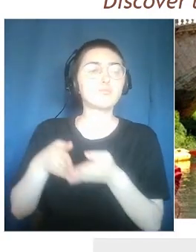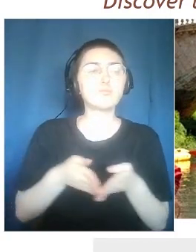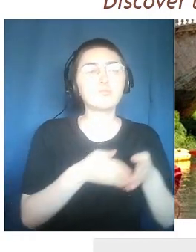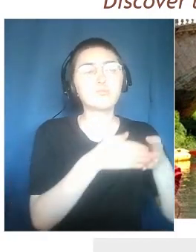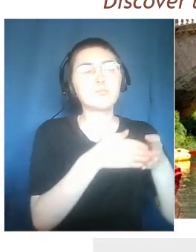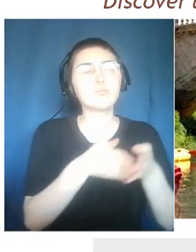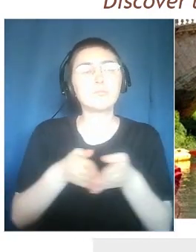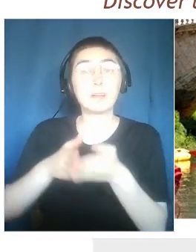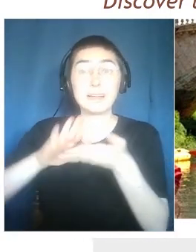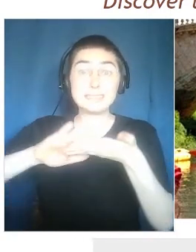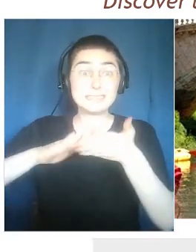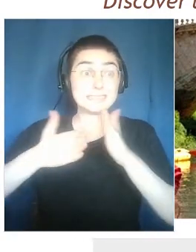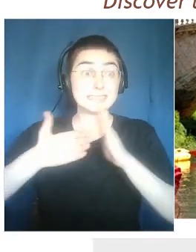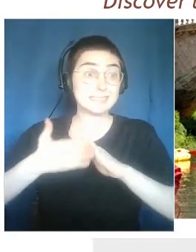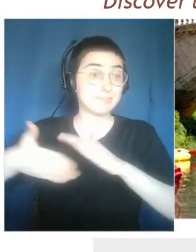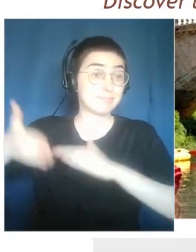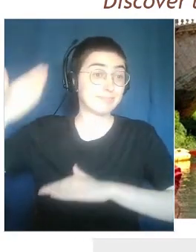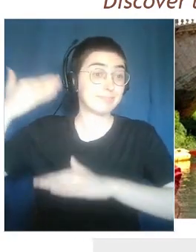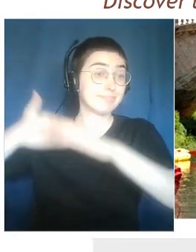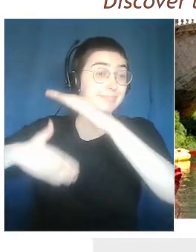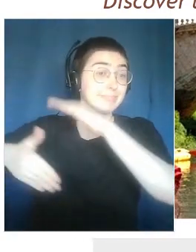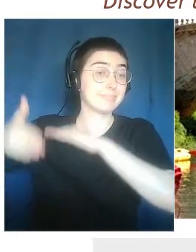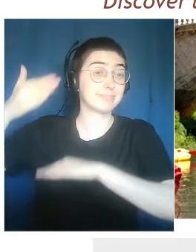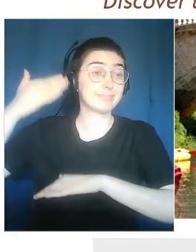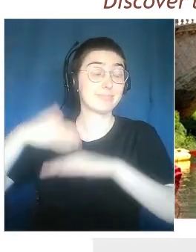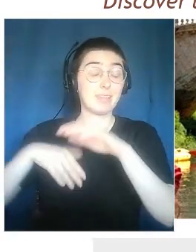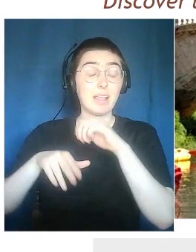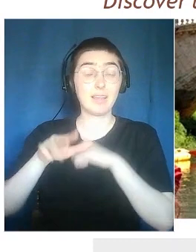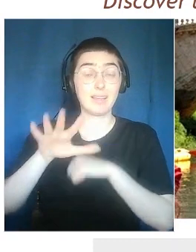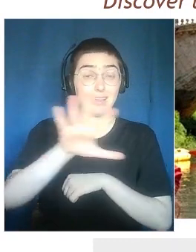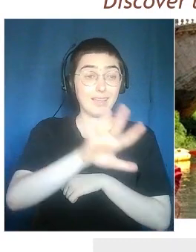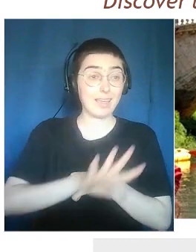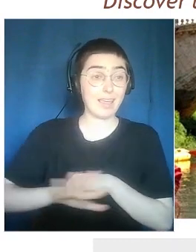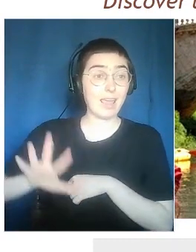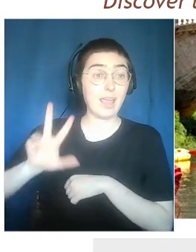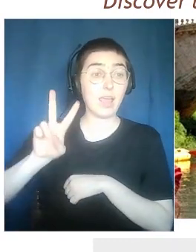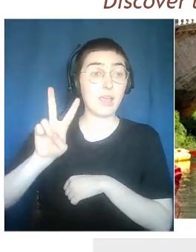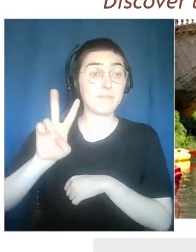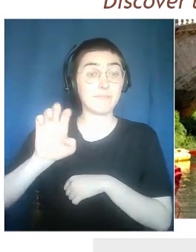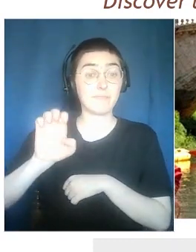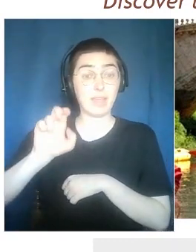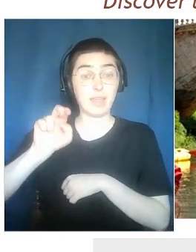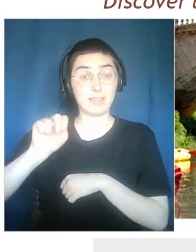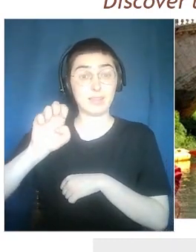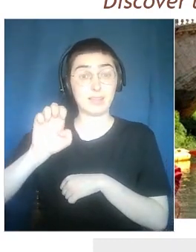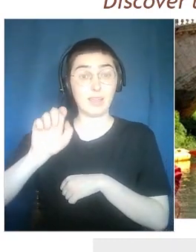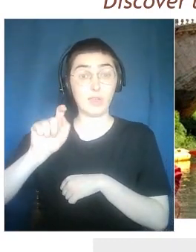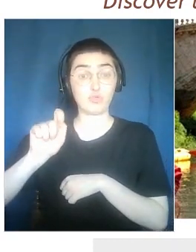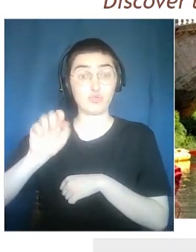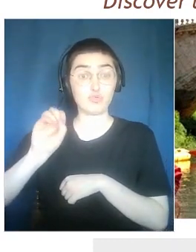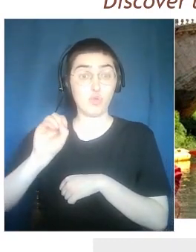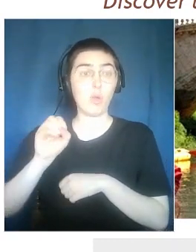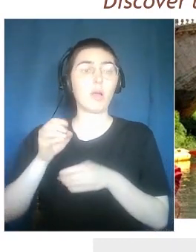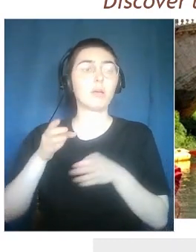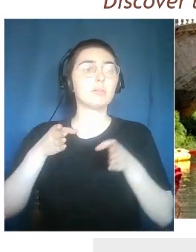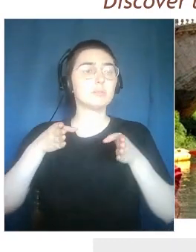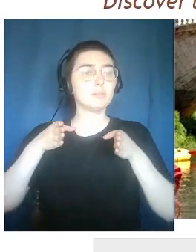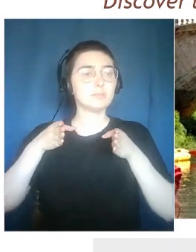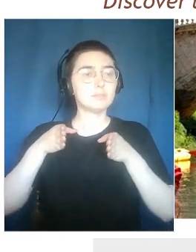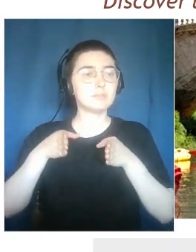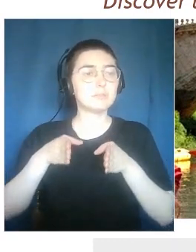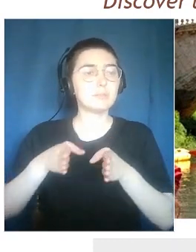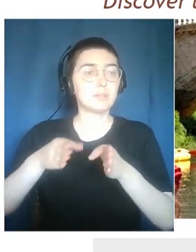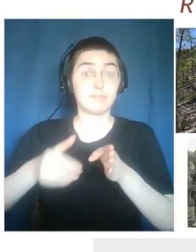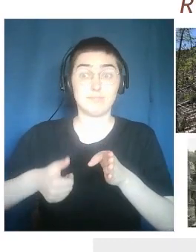river vehicles to visit the cities of Veneto through the rivers.